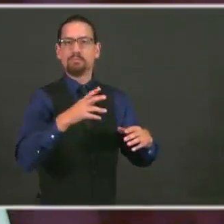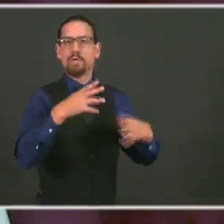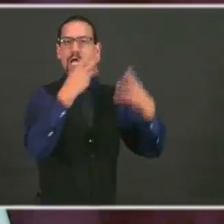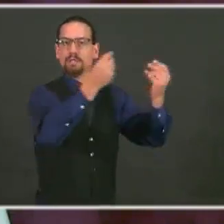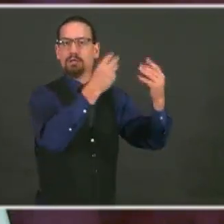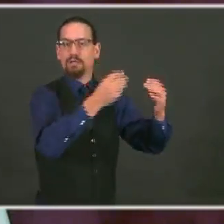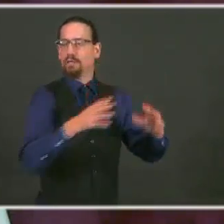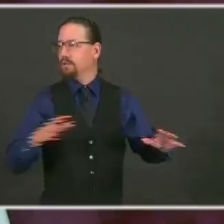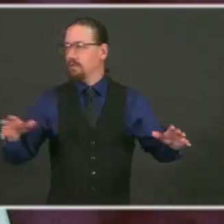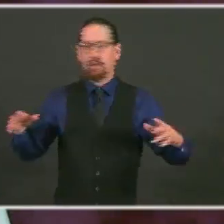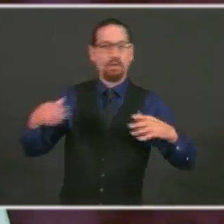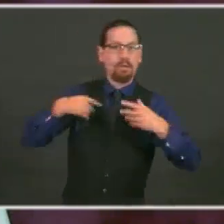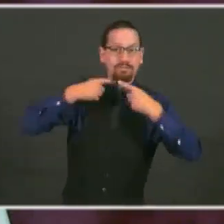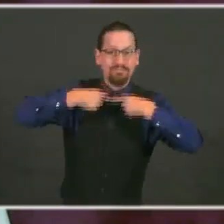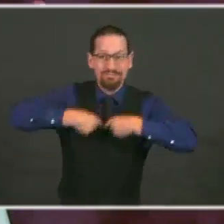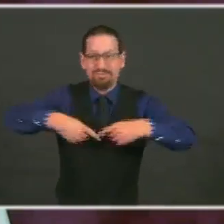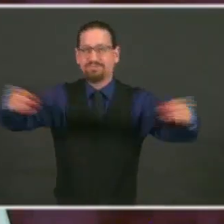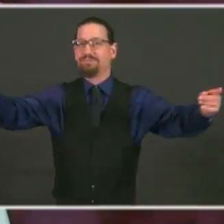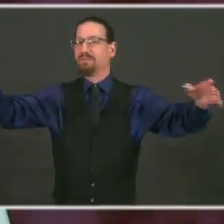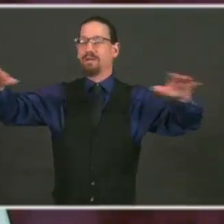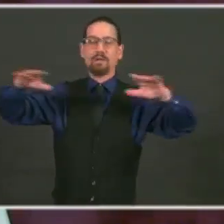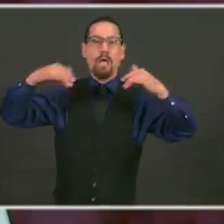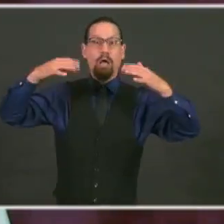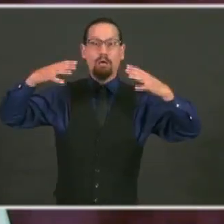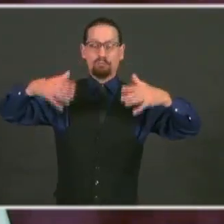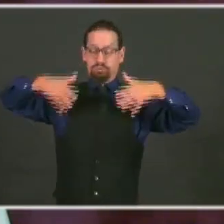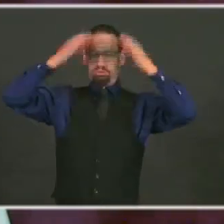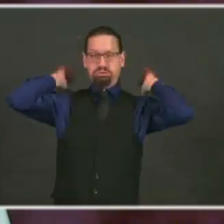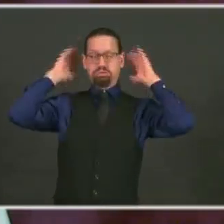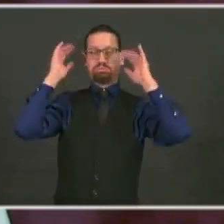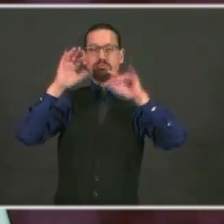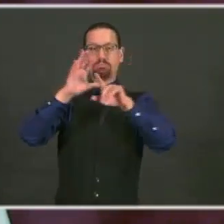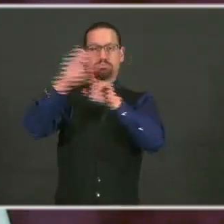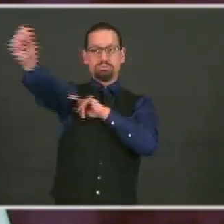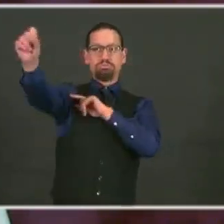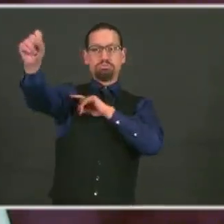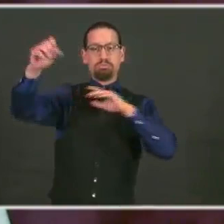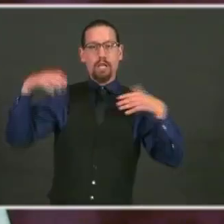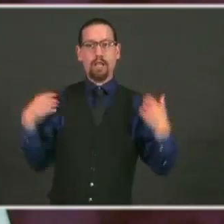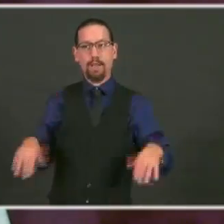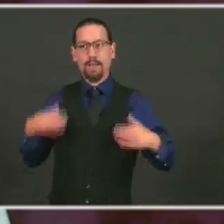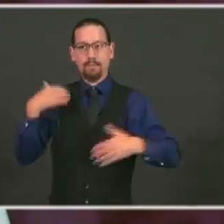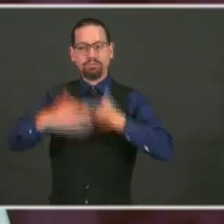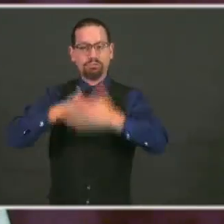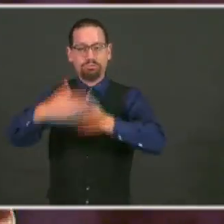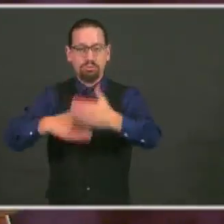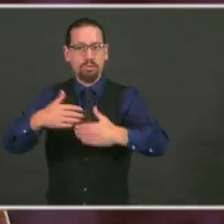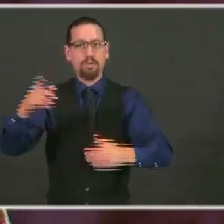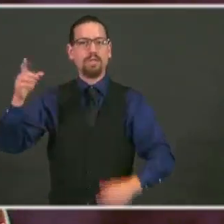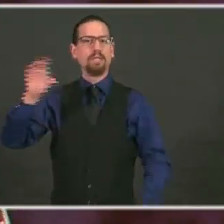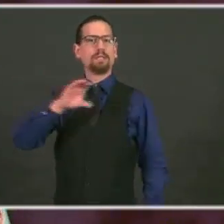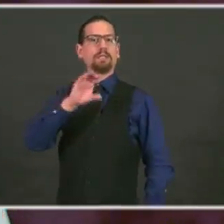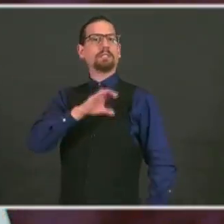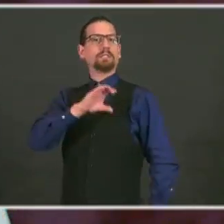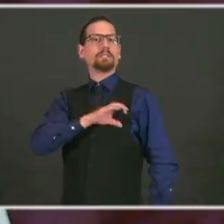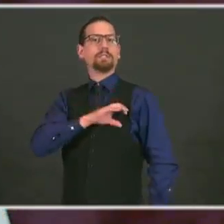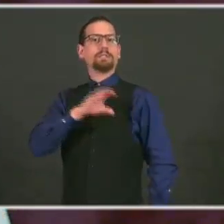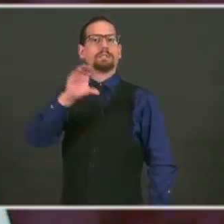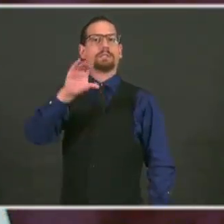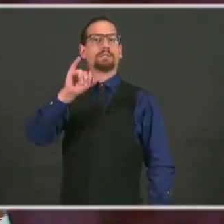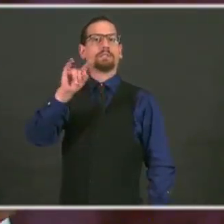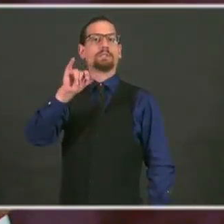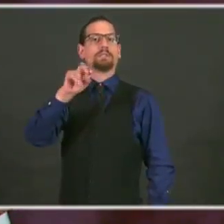inspired by the innovation. Big companies like Citizens Bank and AAA are moving their businesses outside,